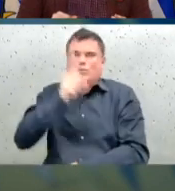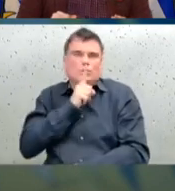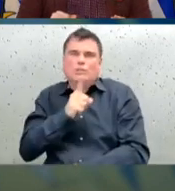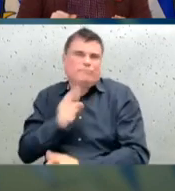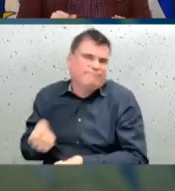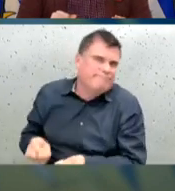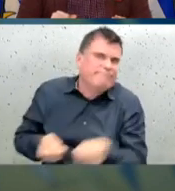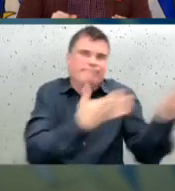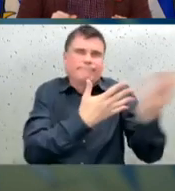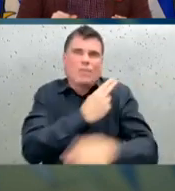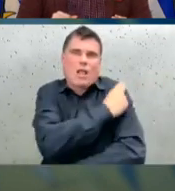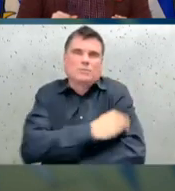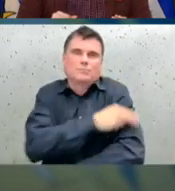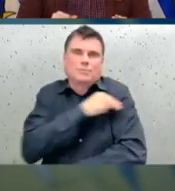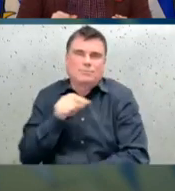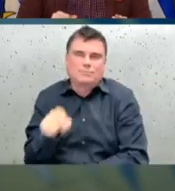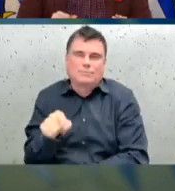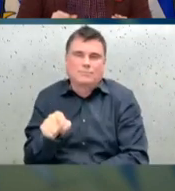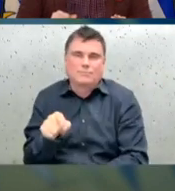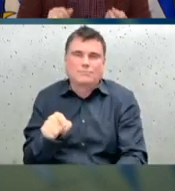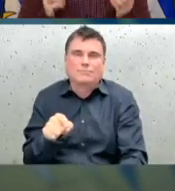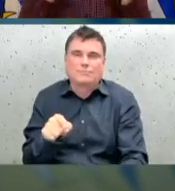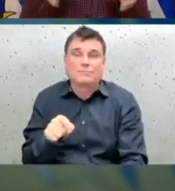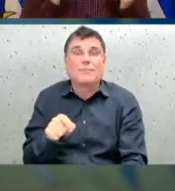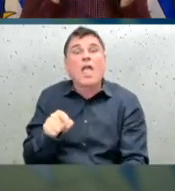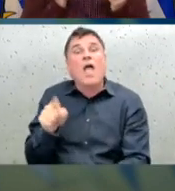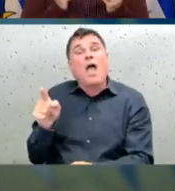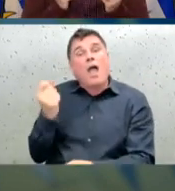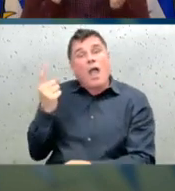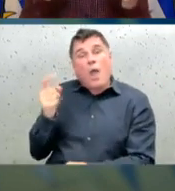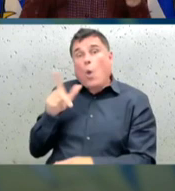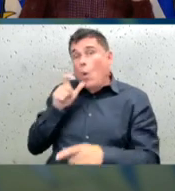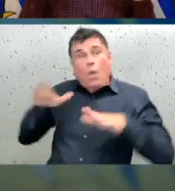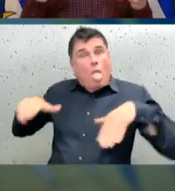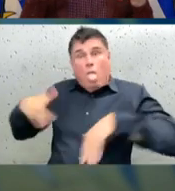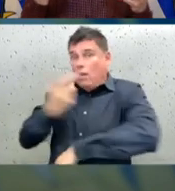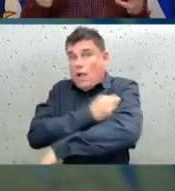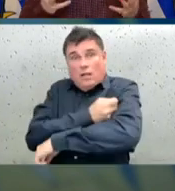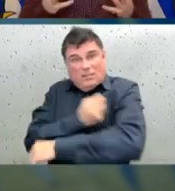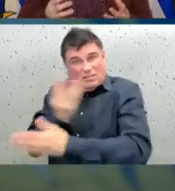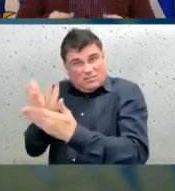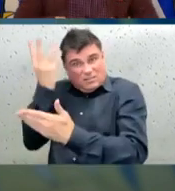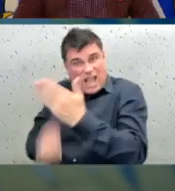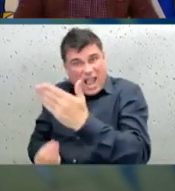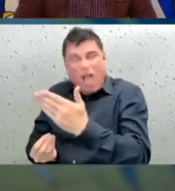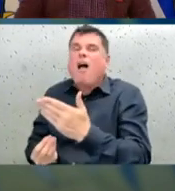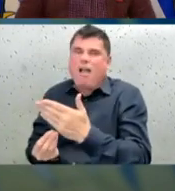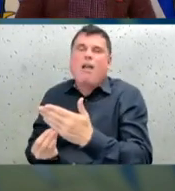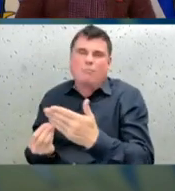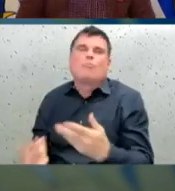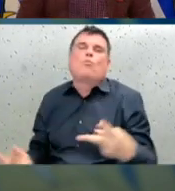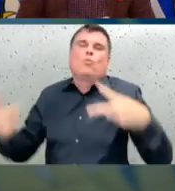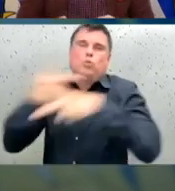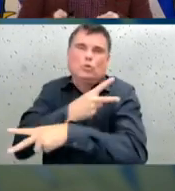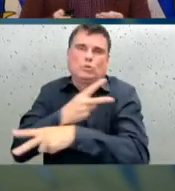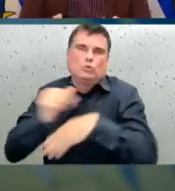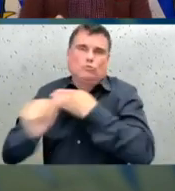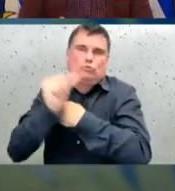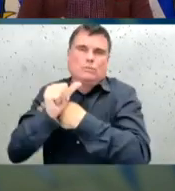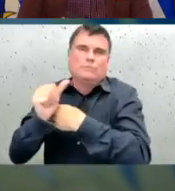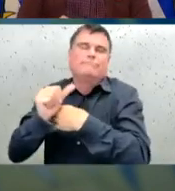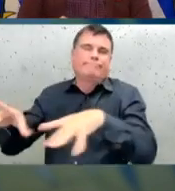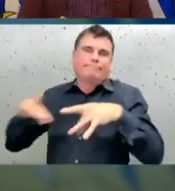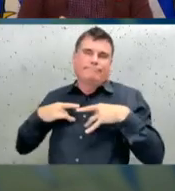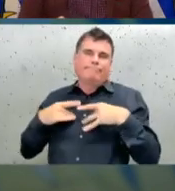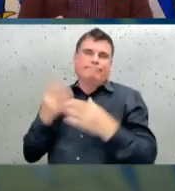than somebody who's been protected through vaccination. These are the important things that help us understand how well these vaccines are working